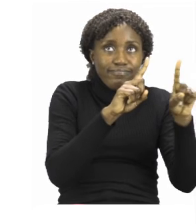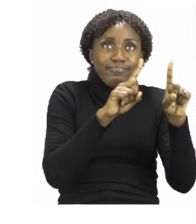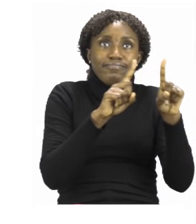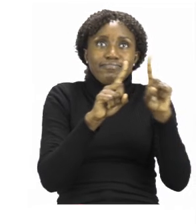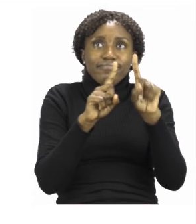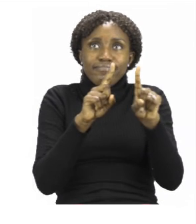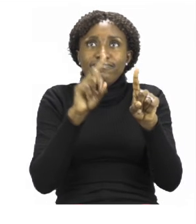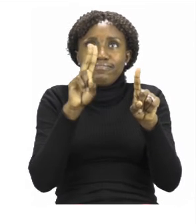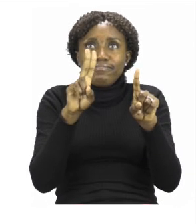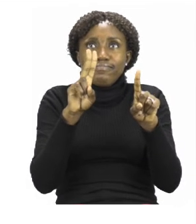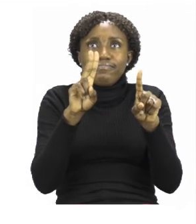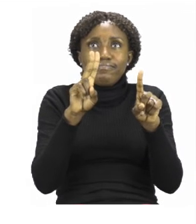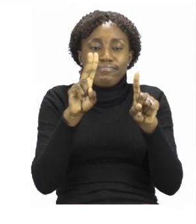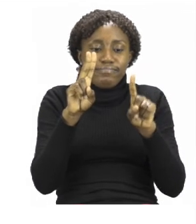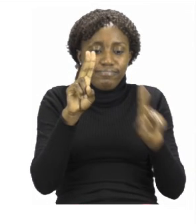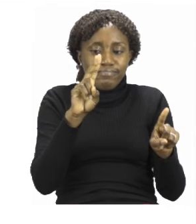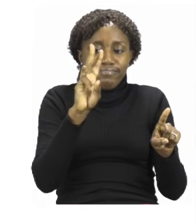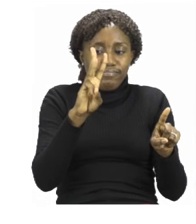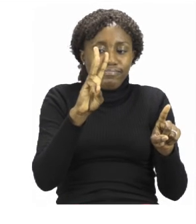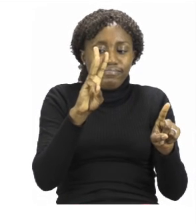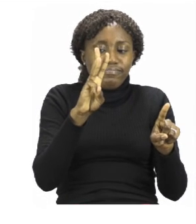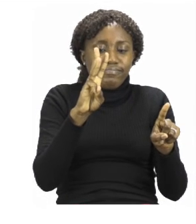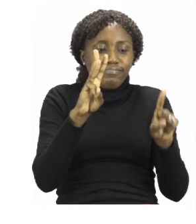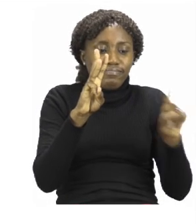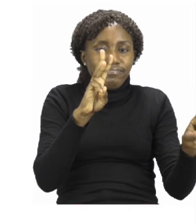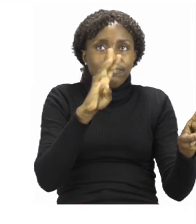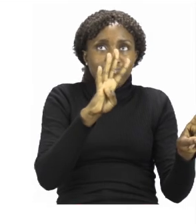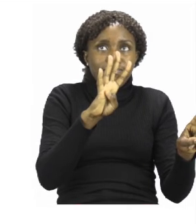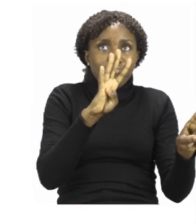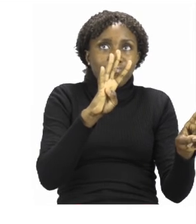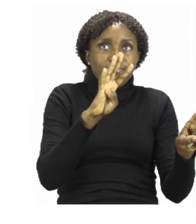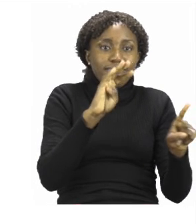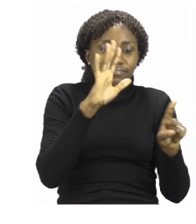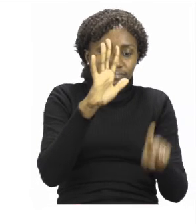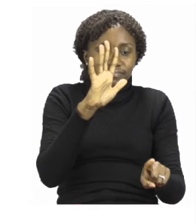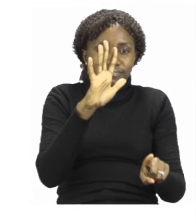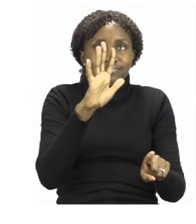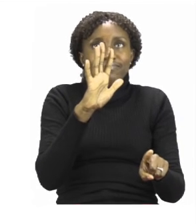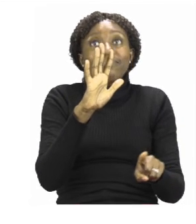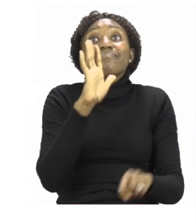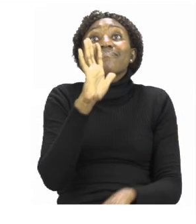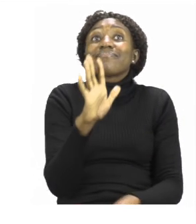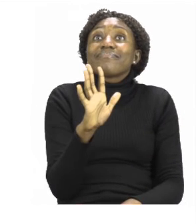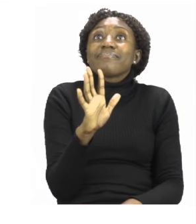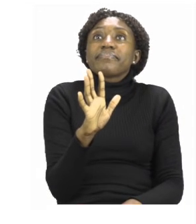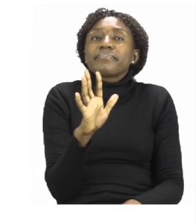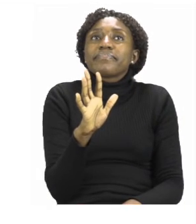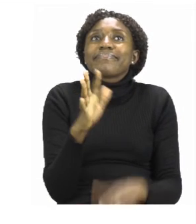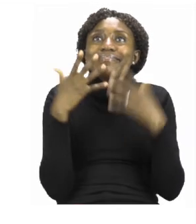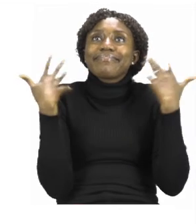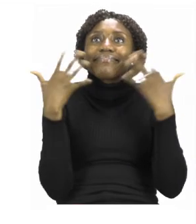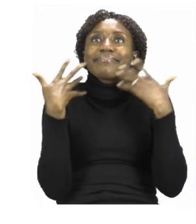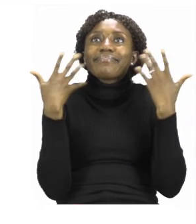One, two, three, four, five cats.